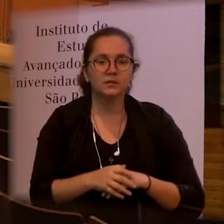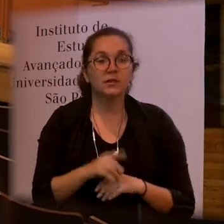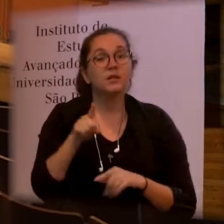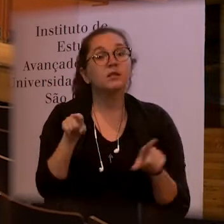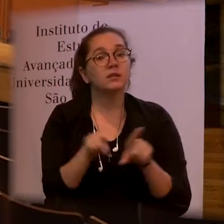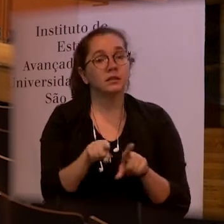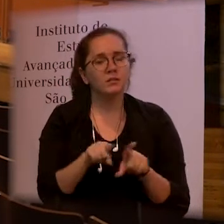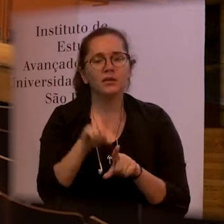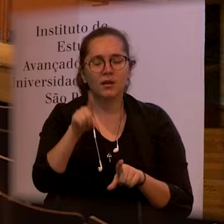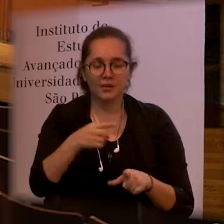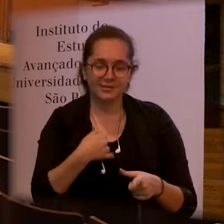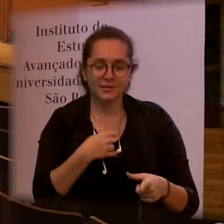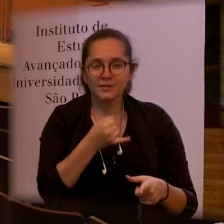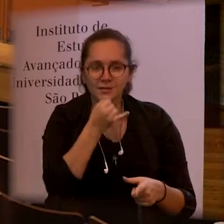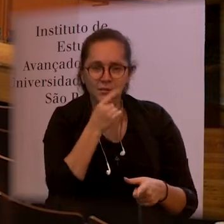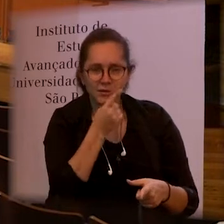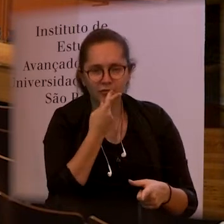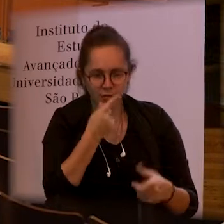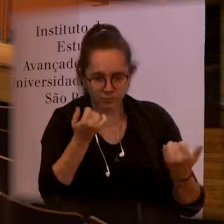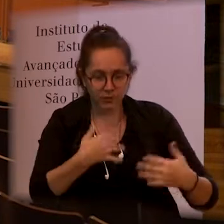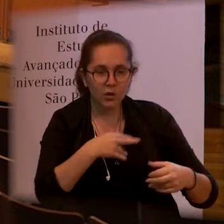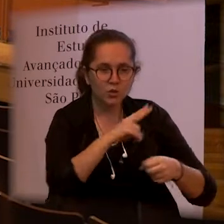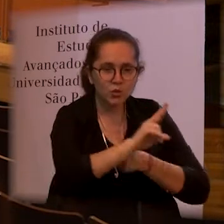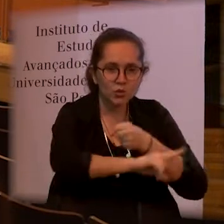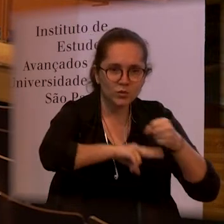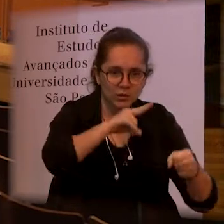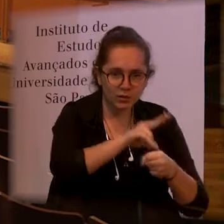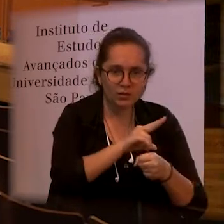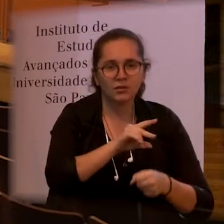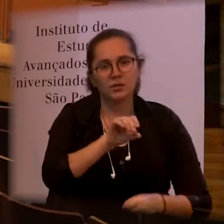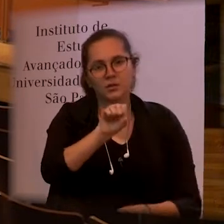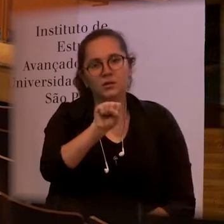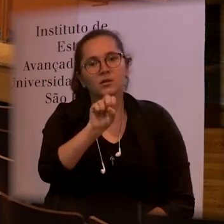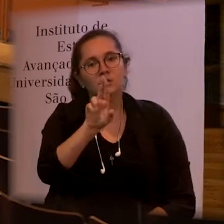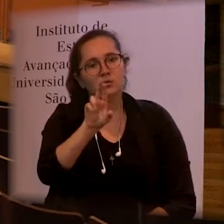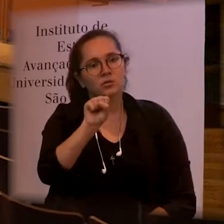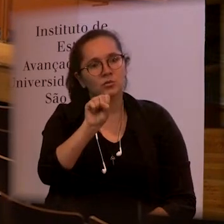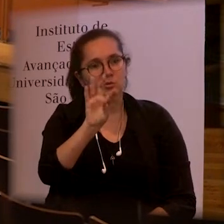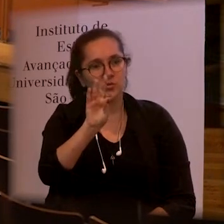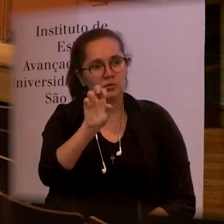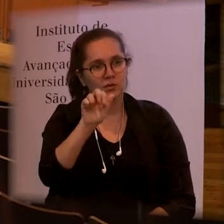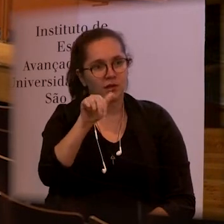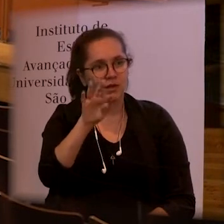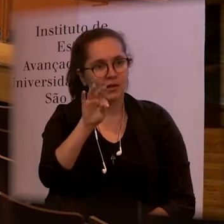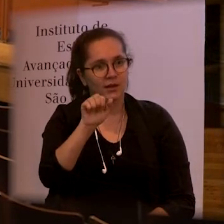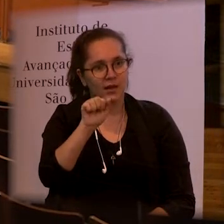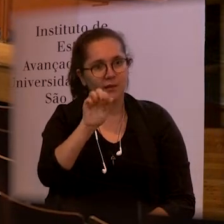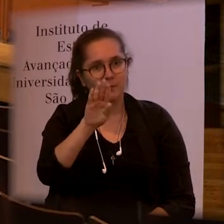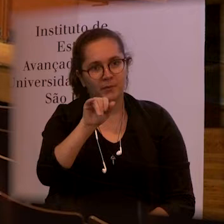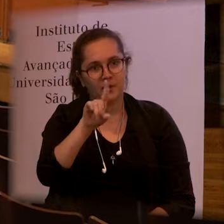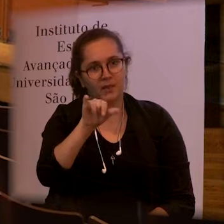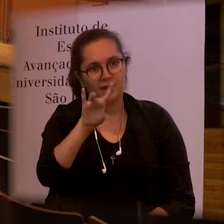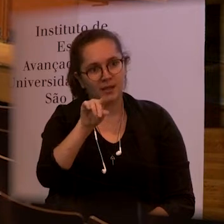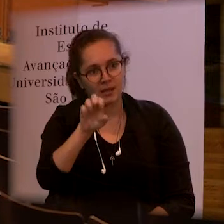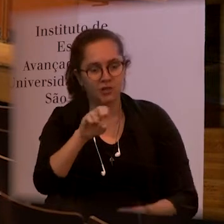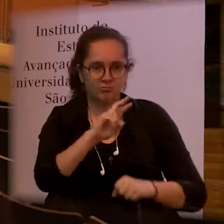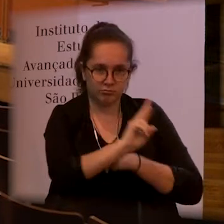matter would be the matter of sustainability how is it that at the moment